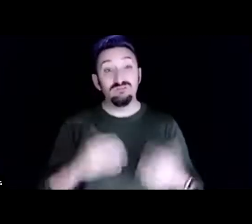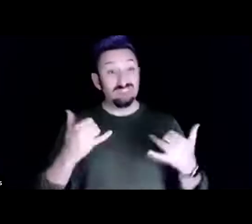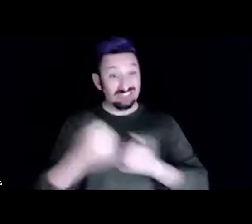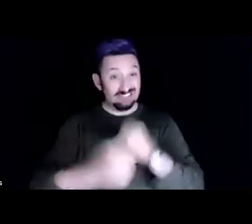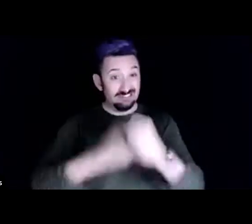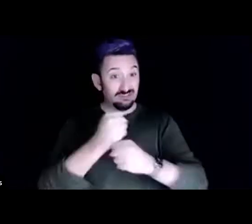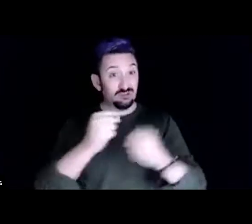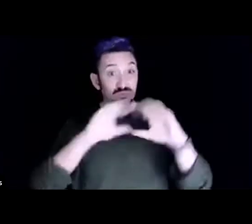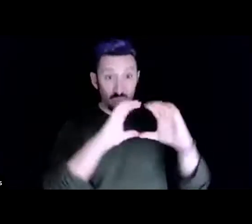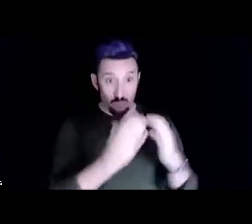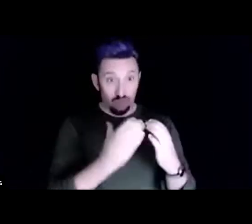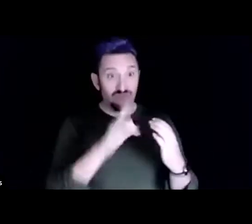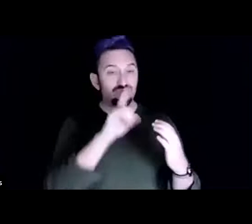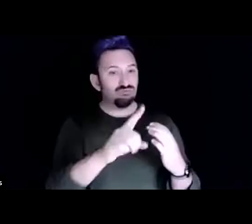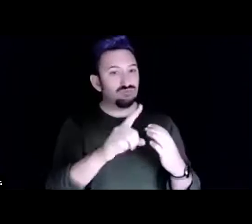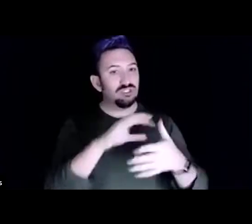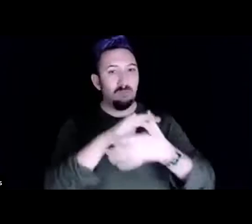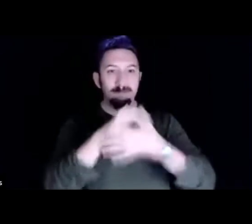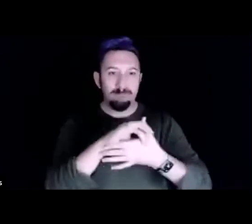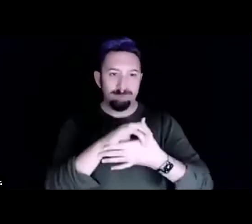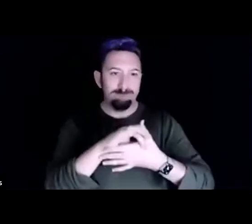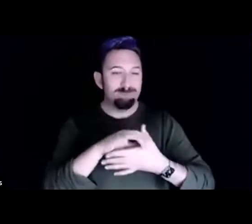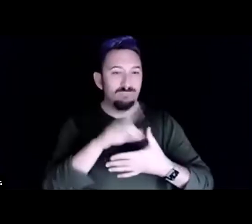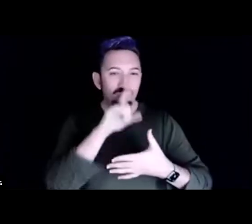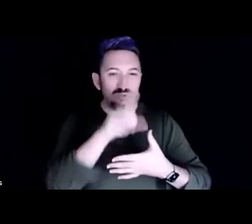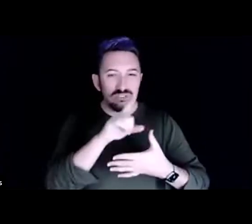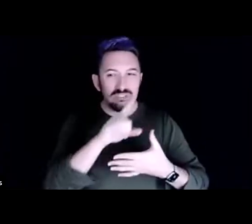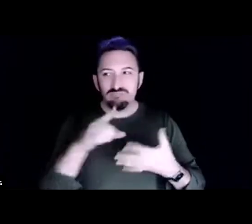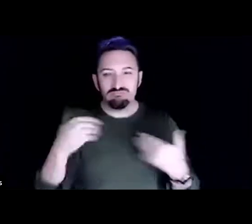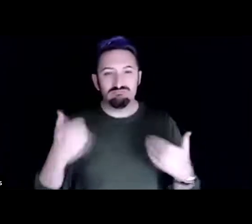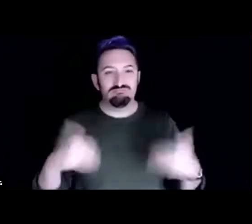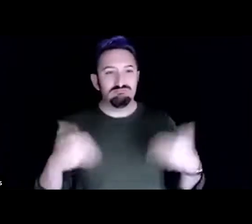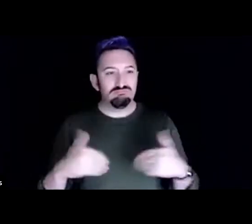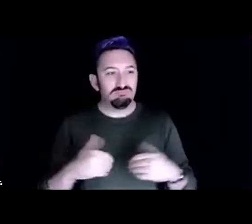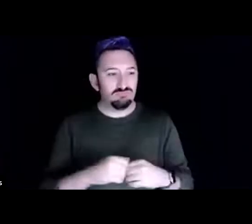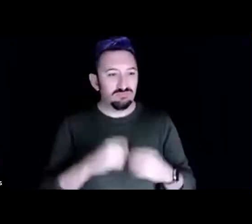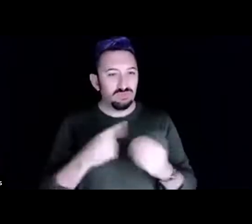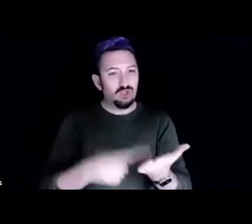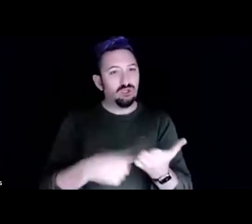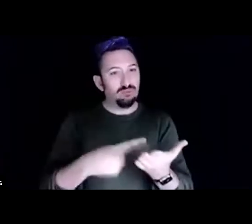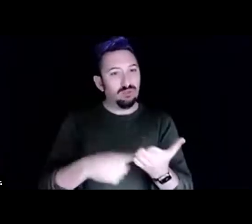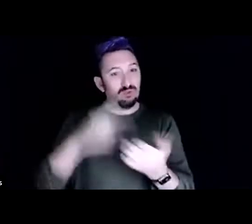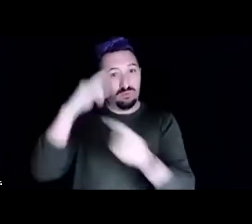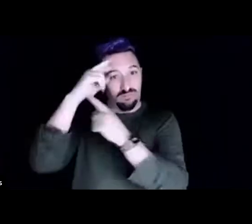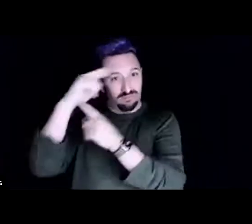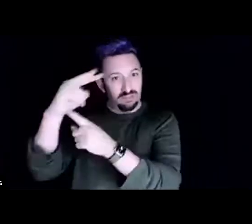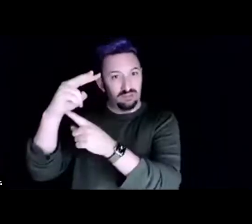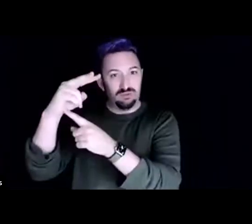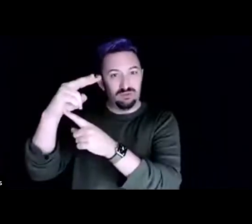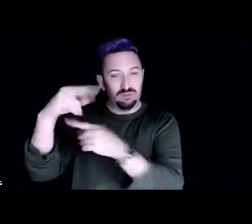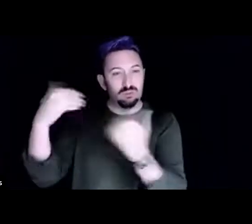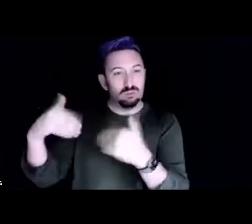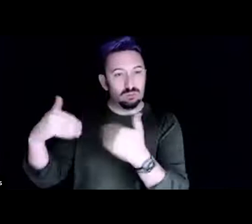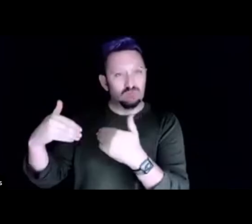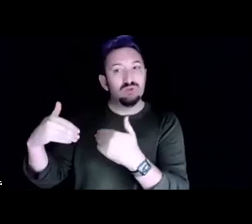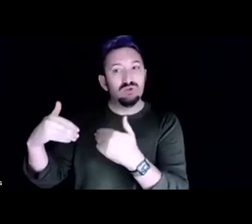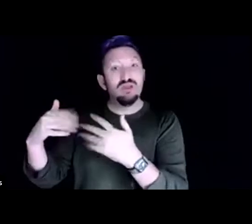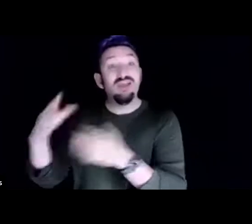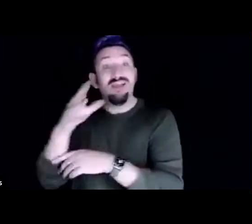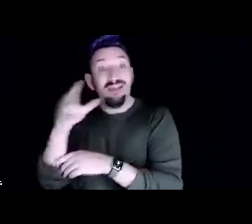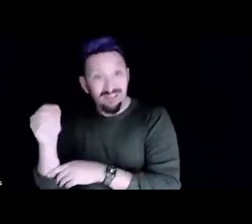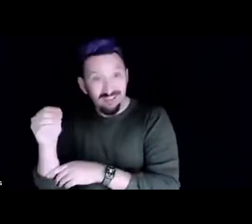What is the theory or like a regenerative land design RLD course, but also how do you engage with stuff there? We have a disaster